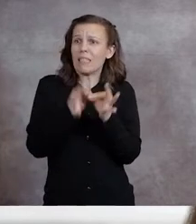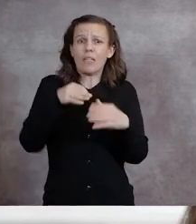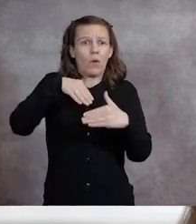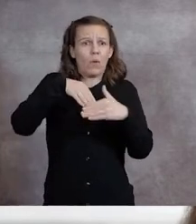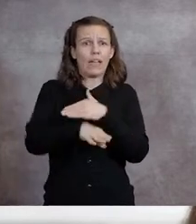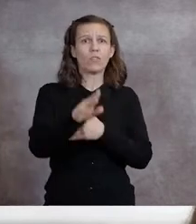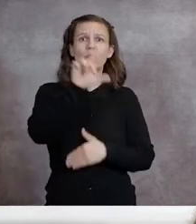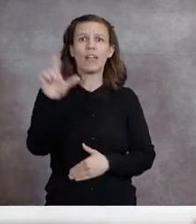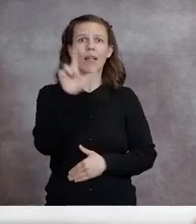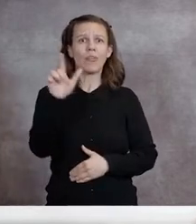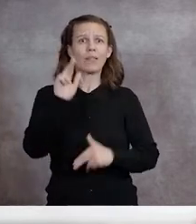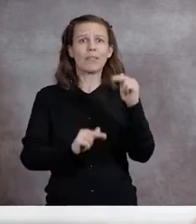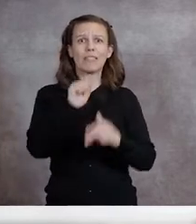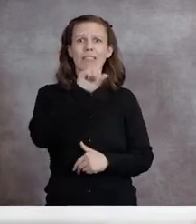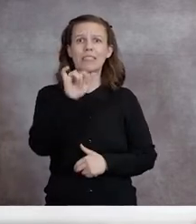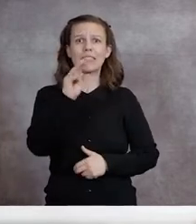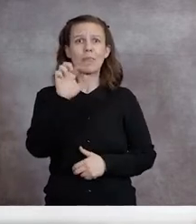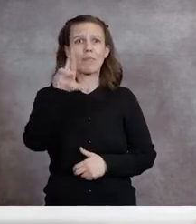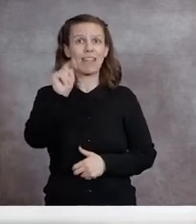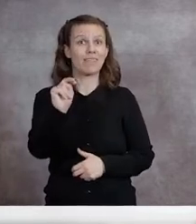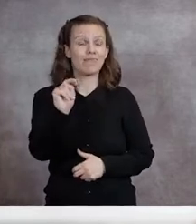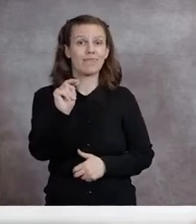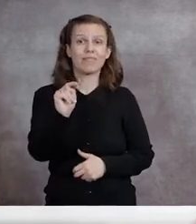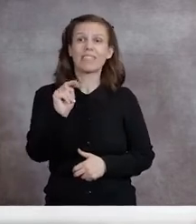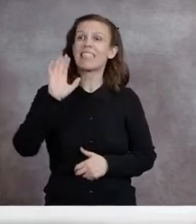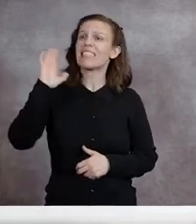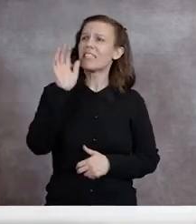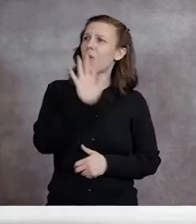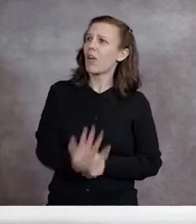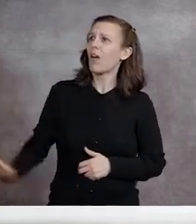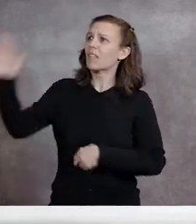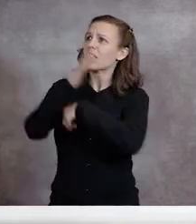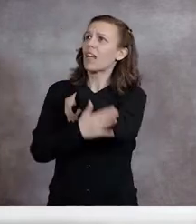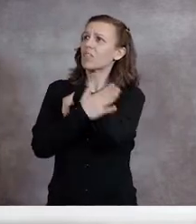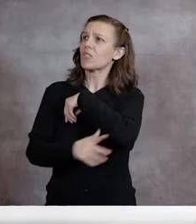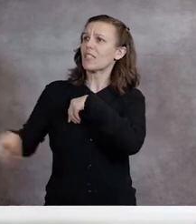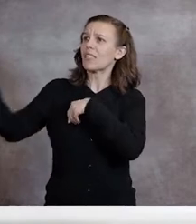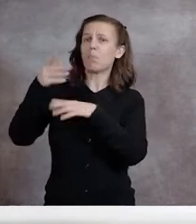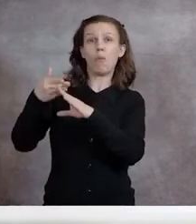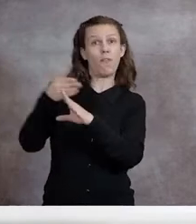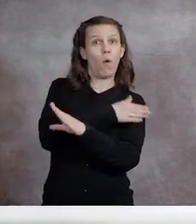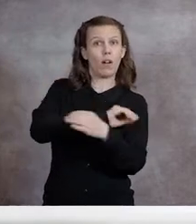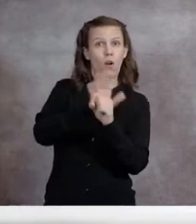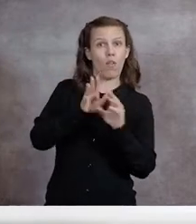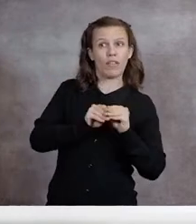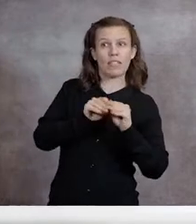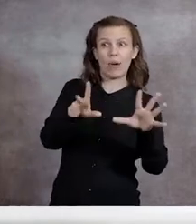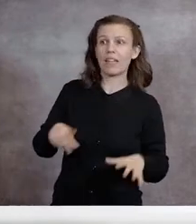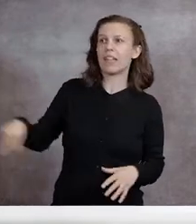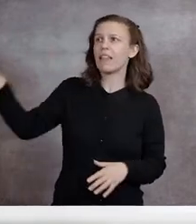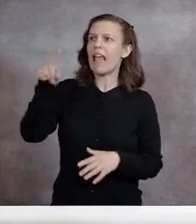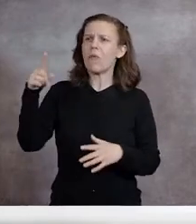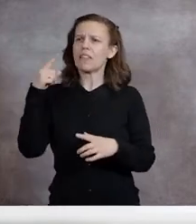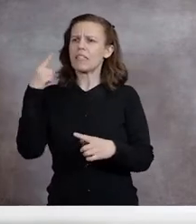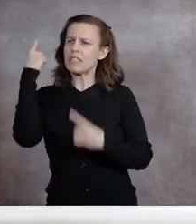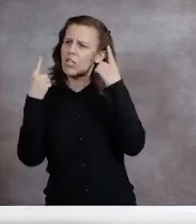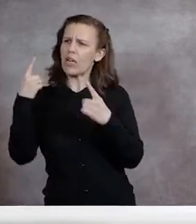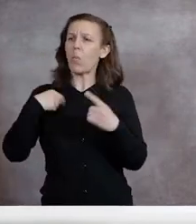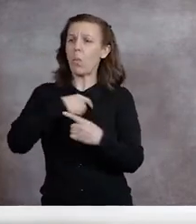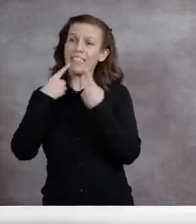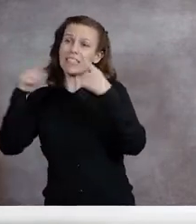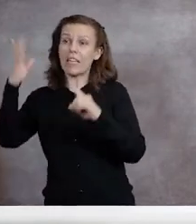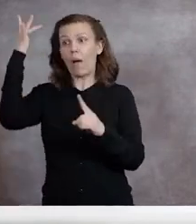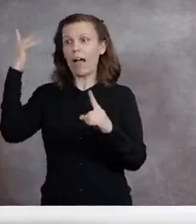Prior to COVID, it seemed that institutions across the nation were engaging success by how many services could be offered online